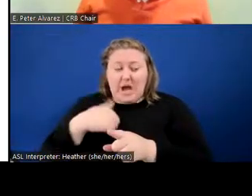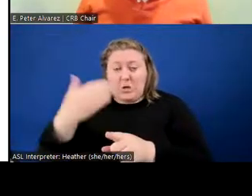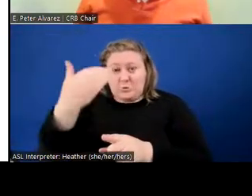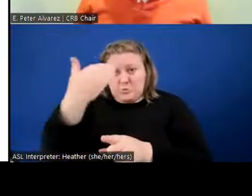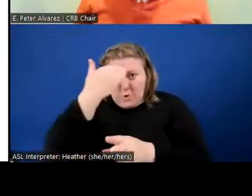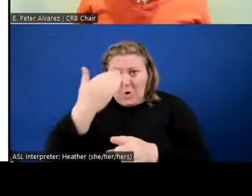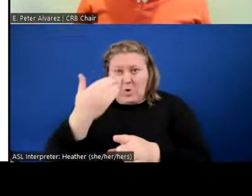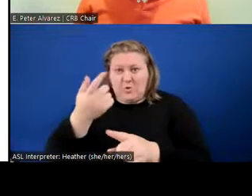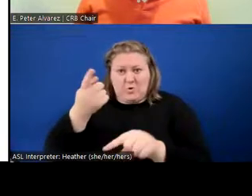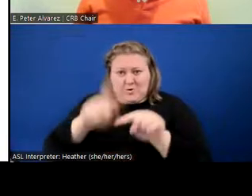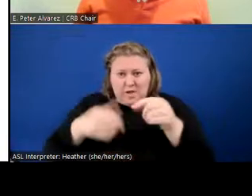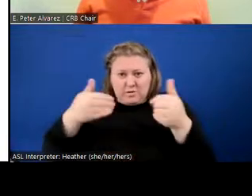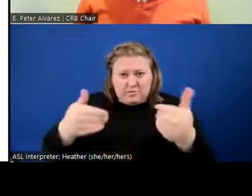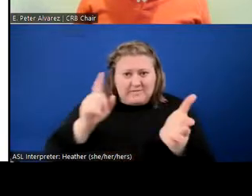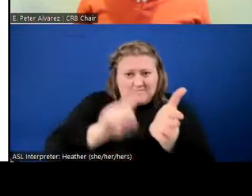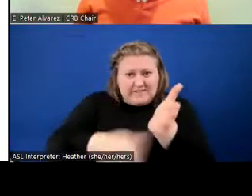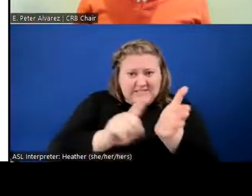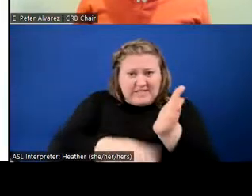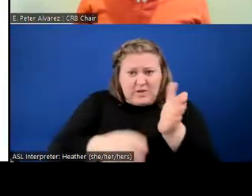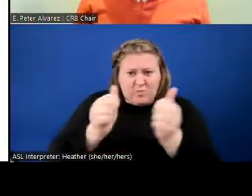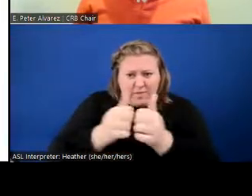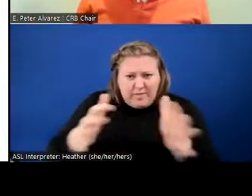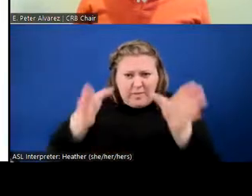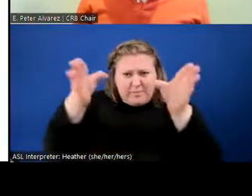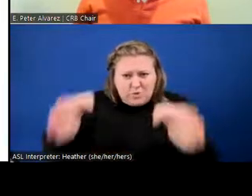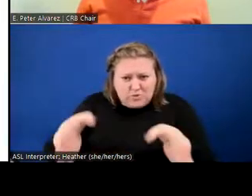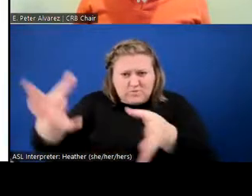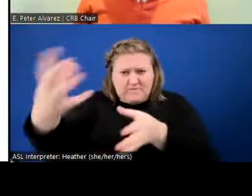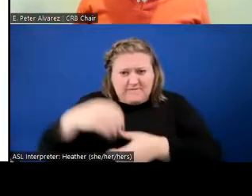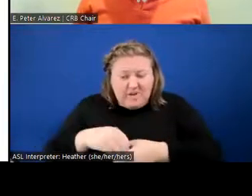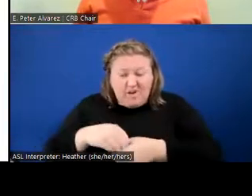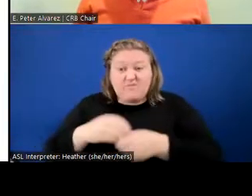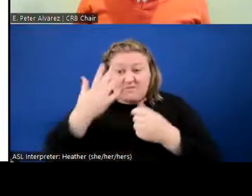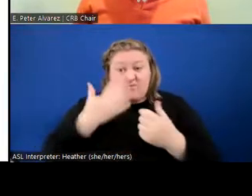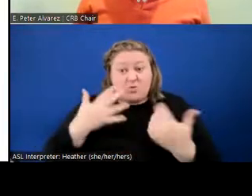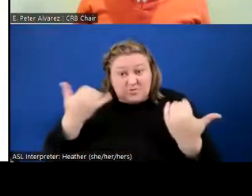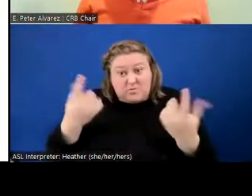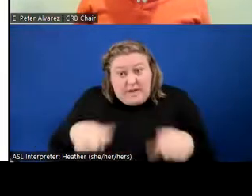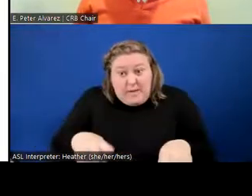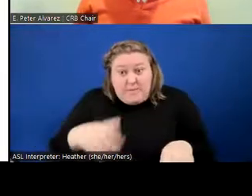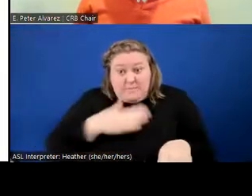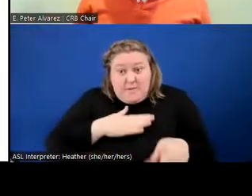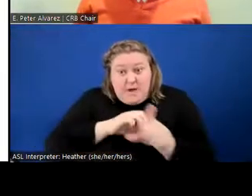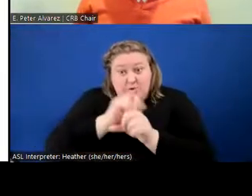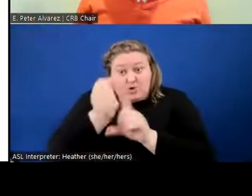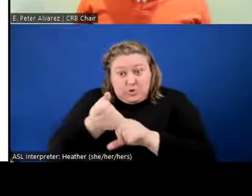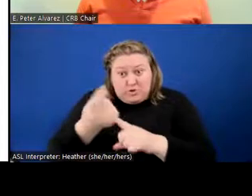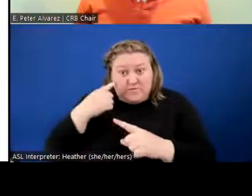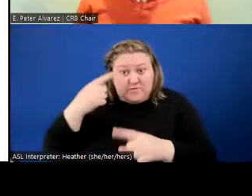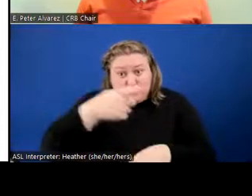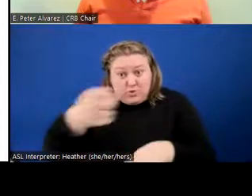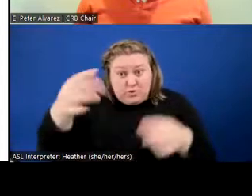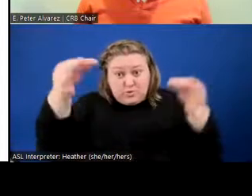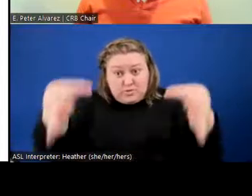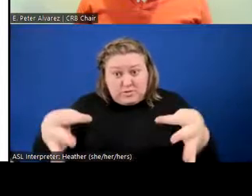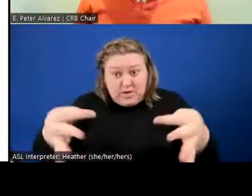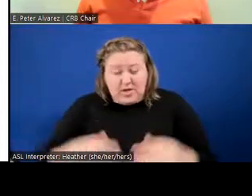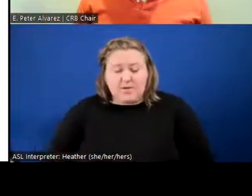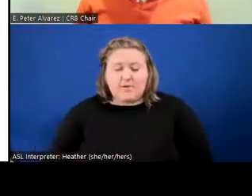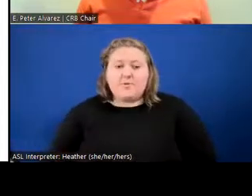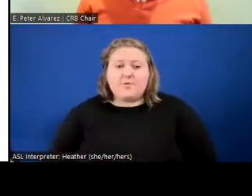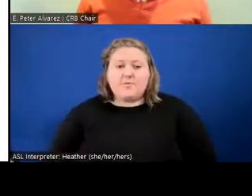person that's involved, but unfortunately for me, that's what happened here and my fate was in your hands. What I saw as an opportunity to be